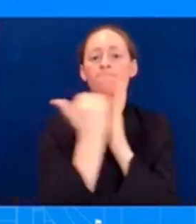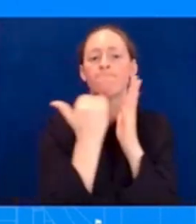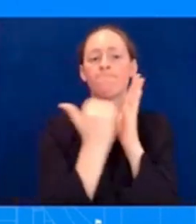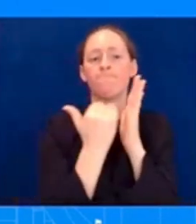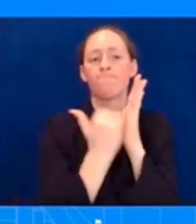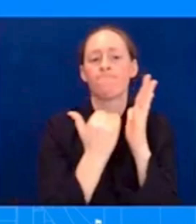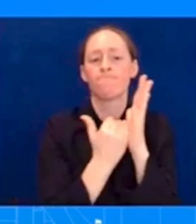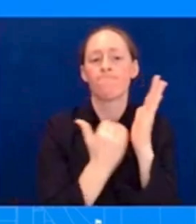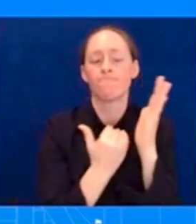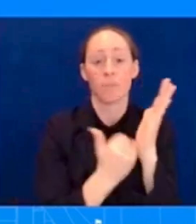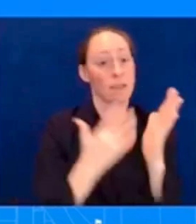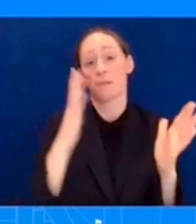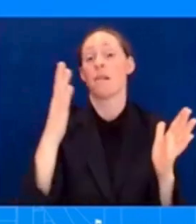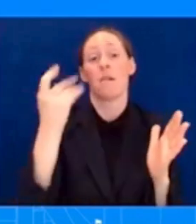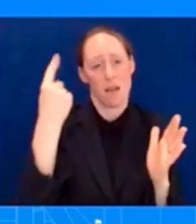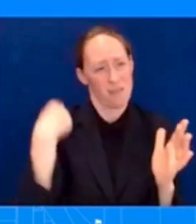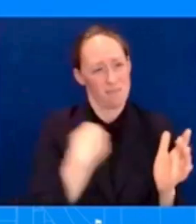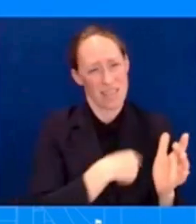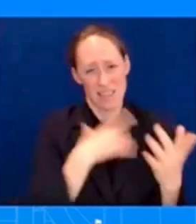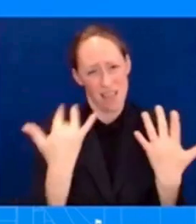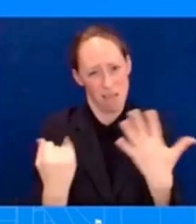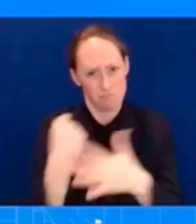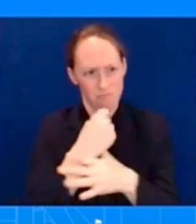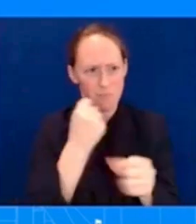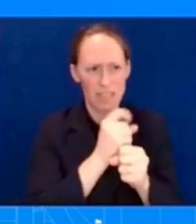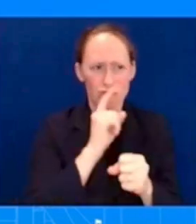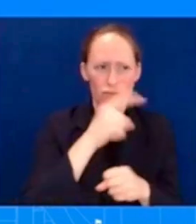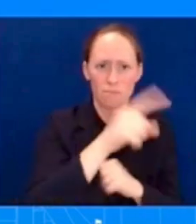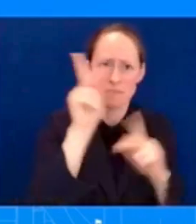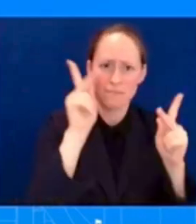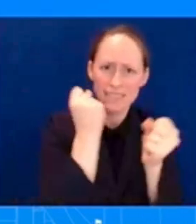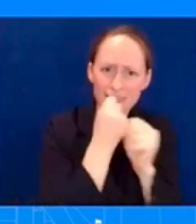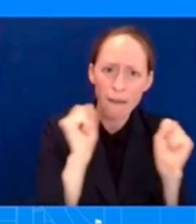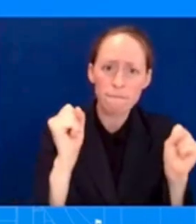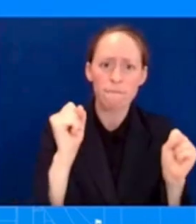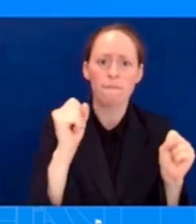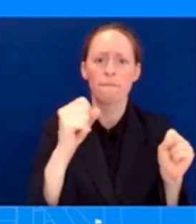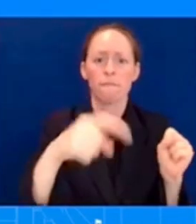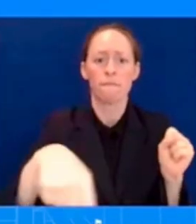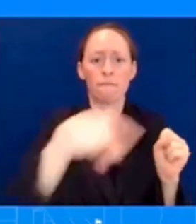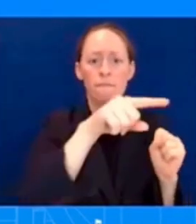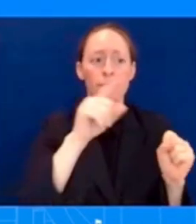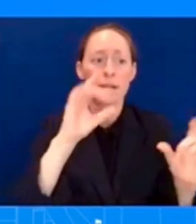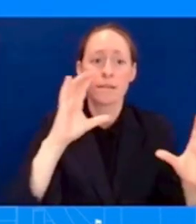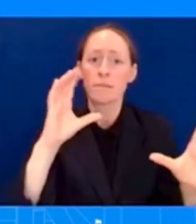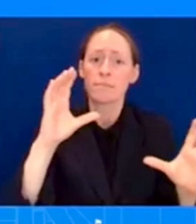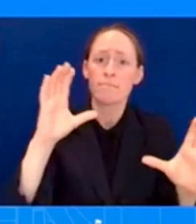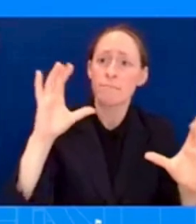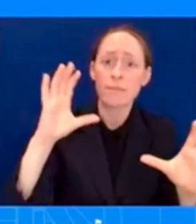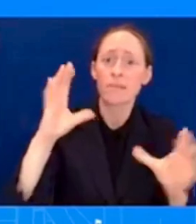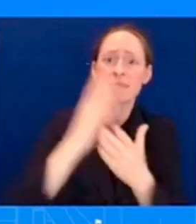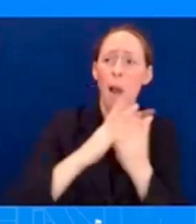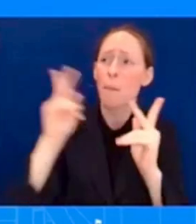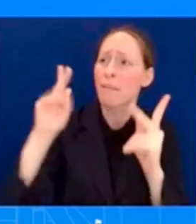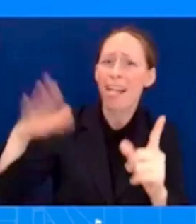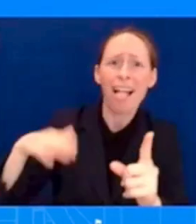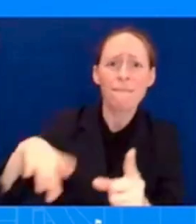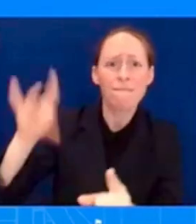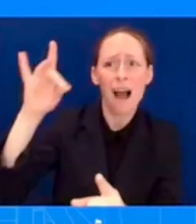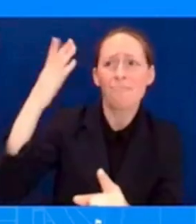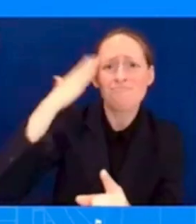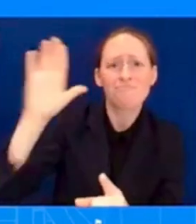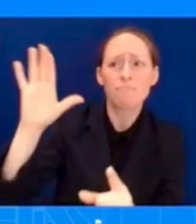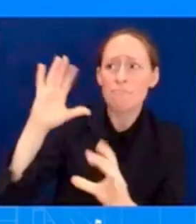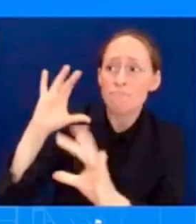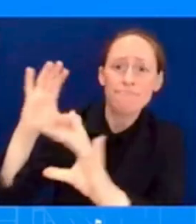for our responders to go in there and do this additional work. As you account for the missing, as these search and rescue efforts ramp up, do you have some reason to